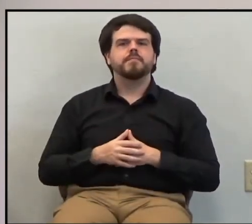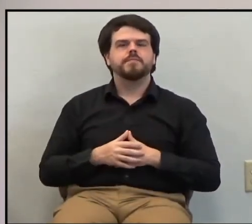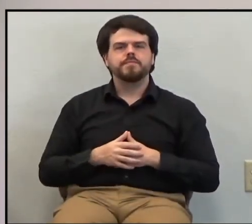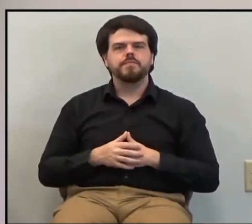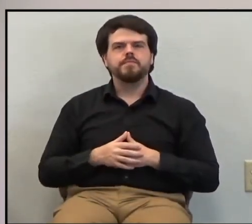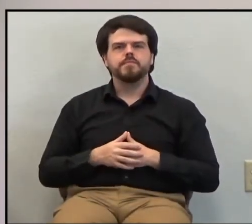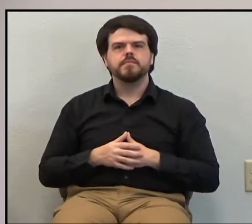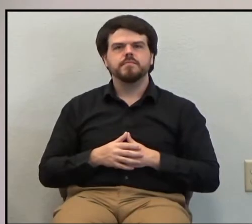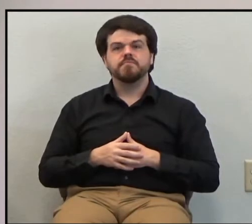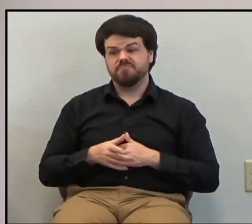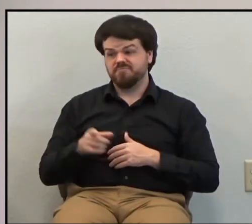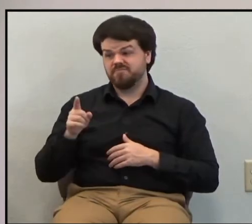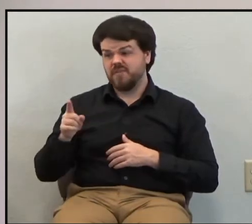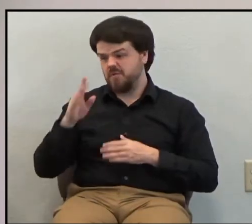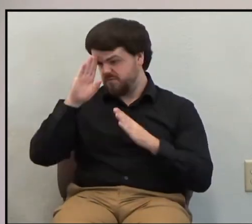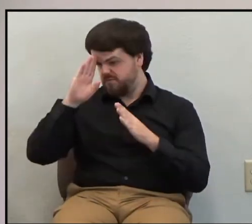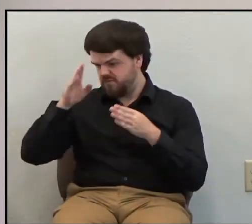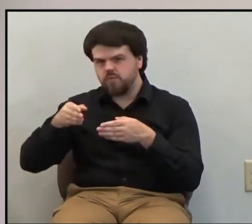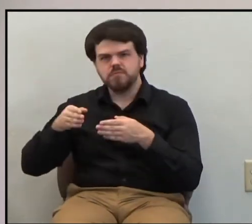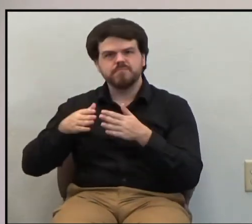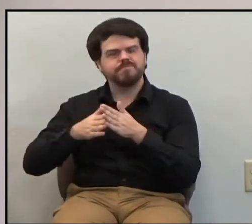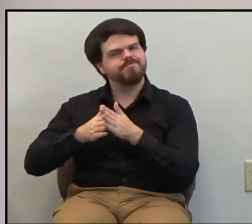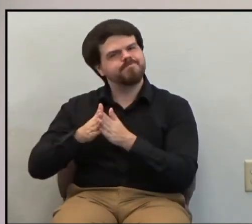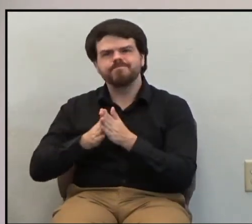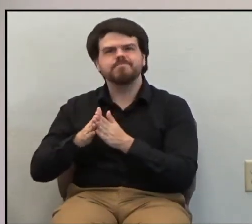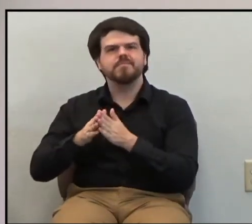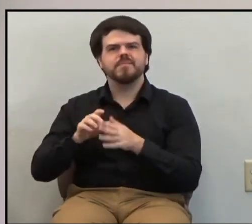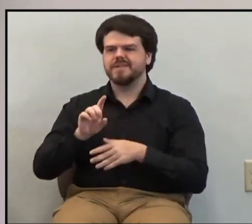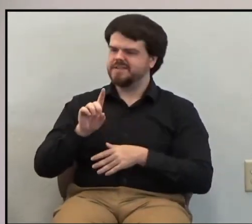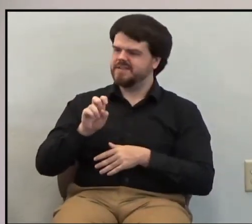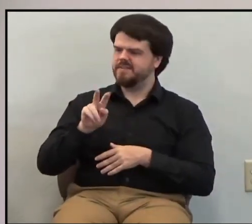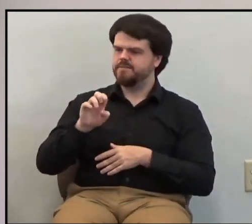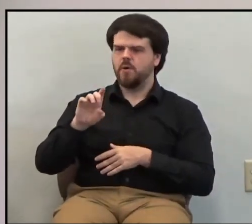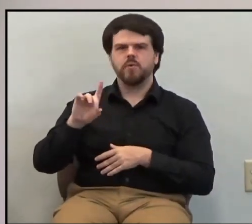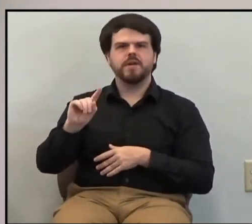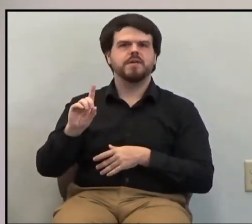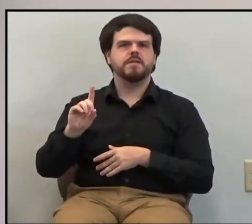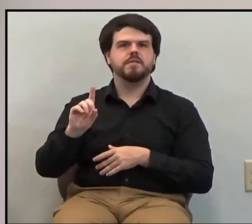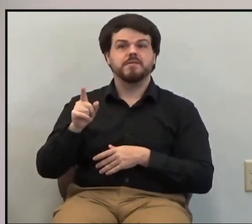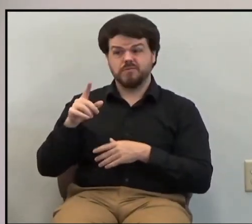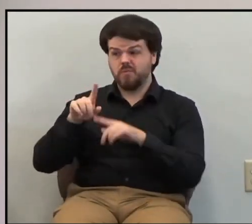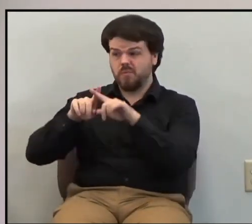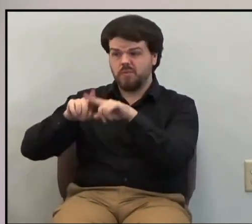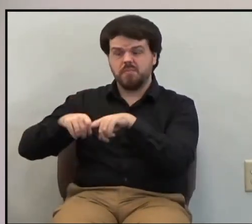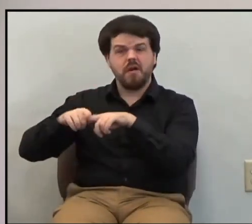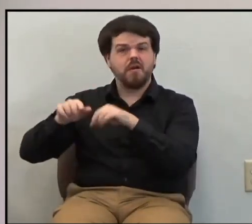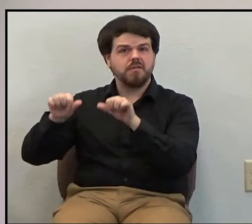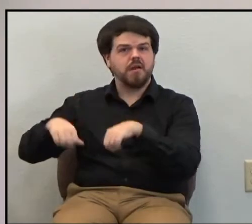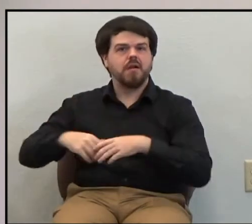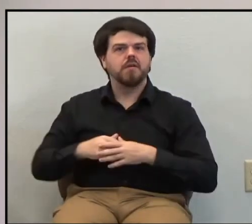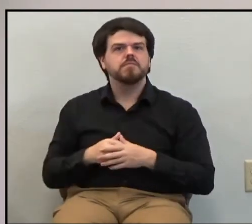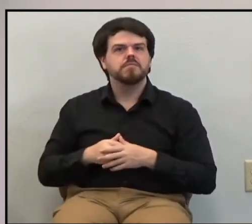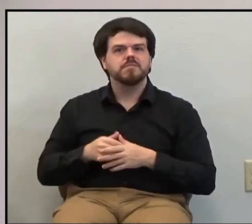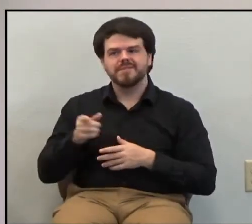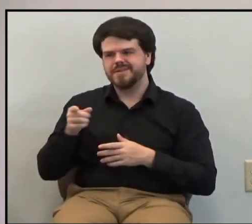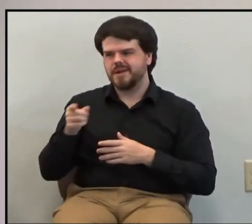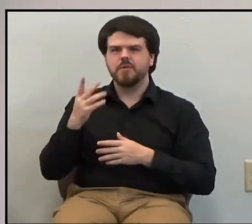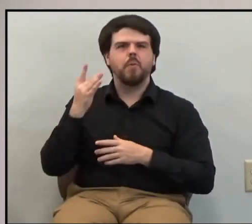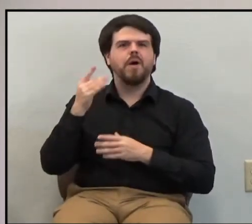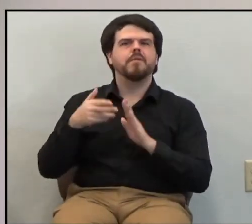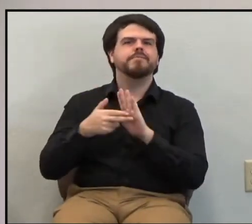He was committed. He was devoted. He was reliable. This made him magnificent.